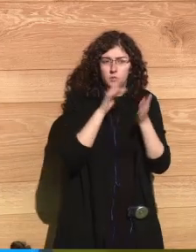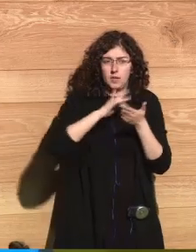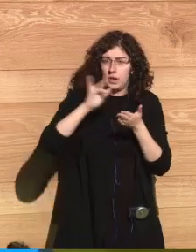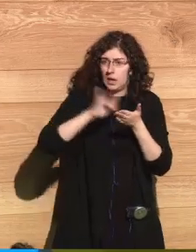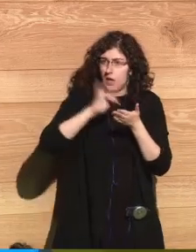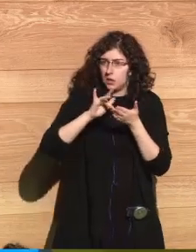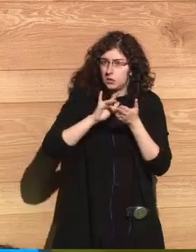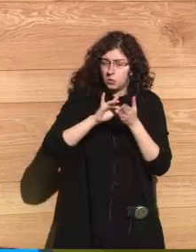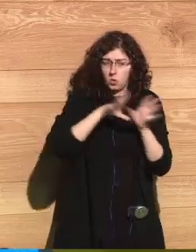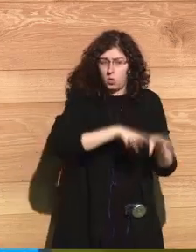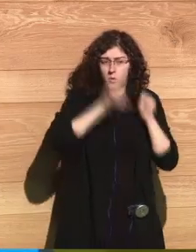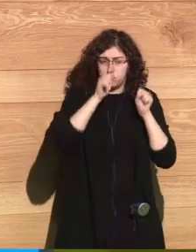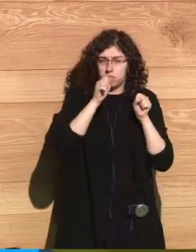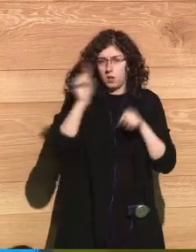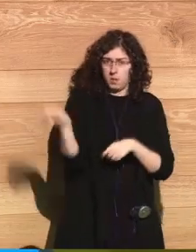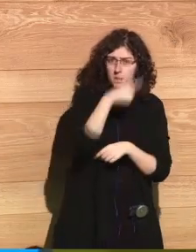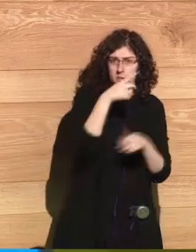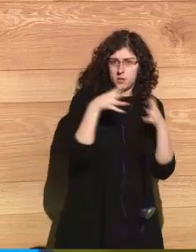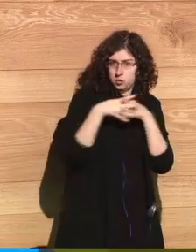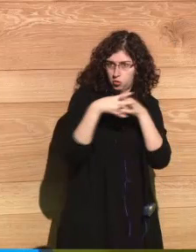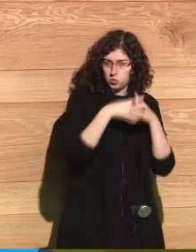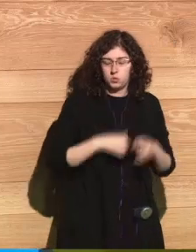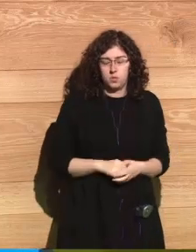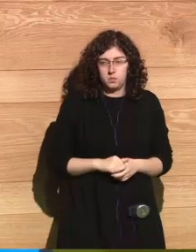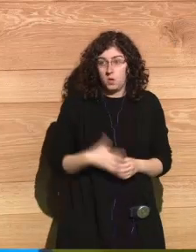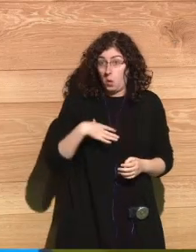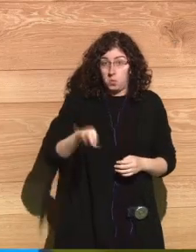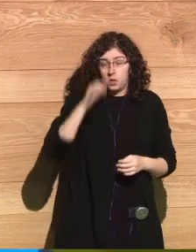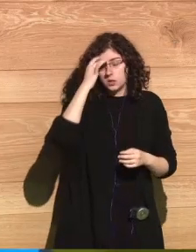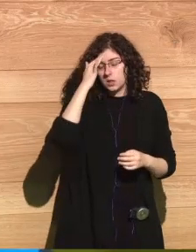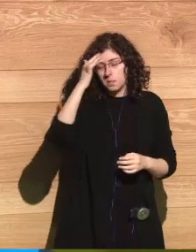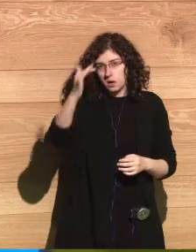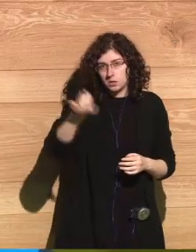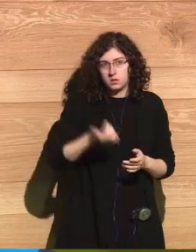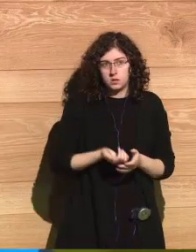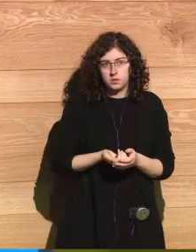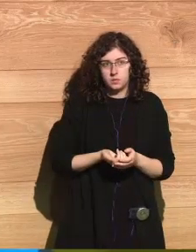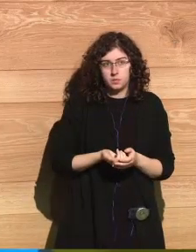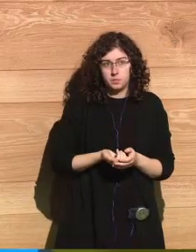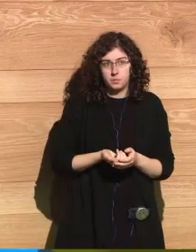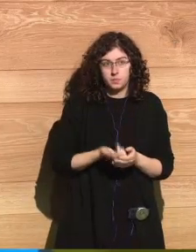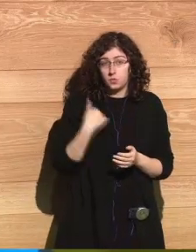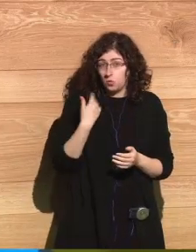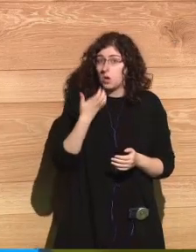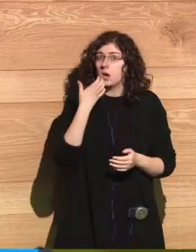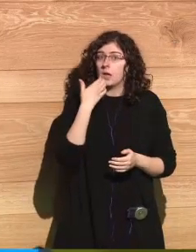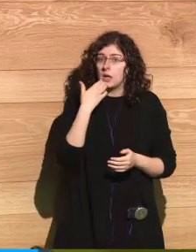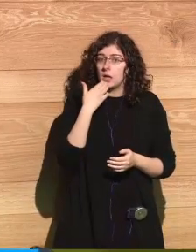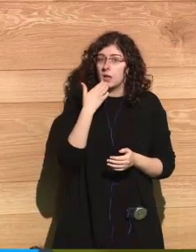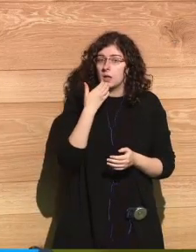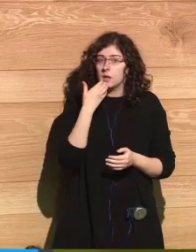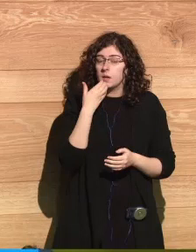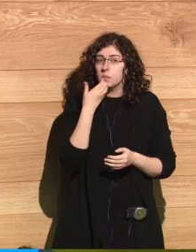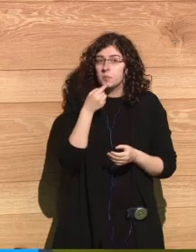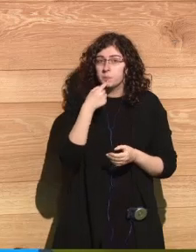So you can imagine, I just gave you a few examples. With those things happening